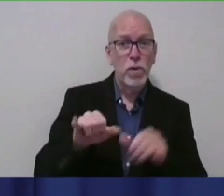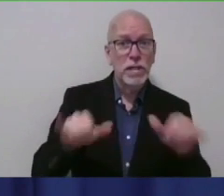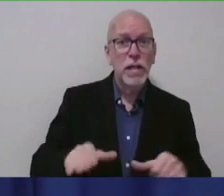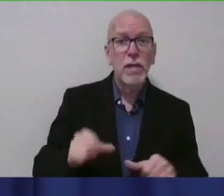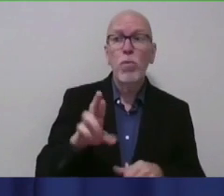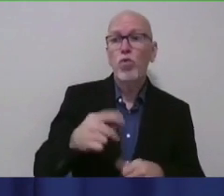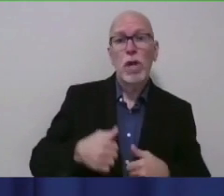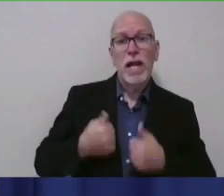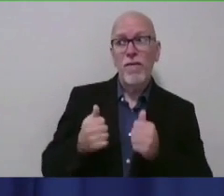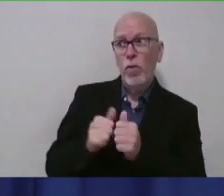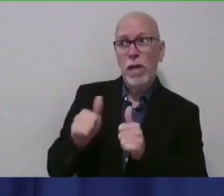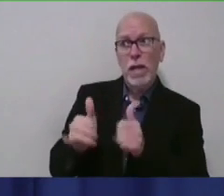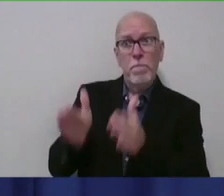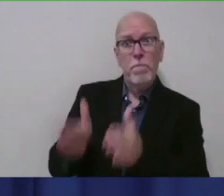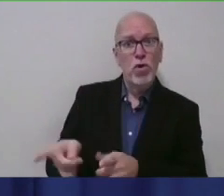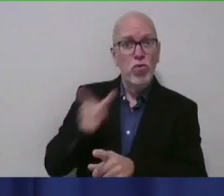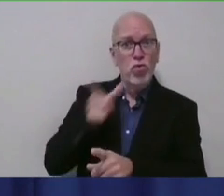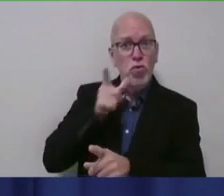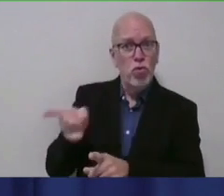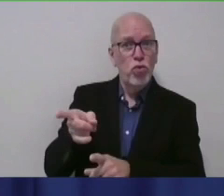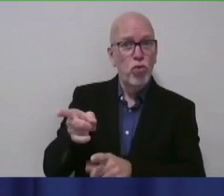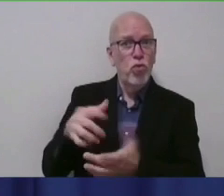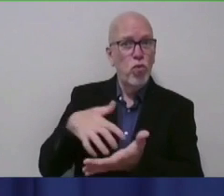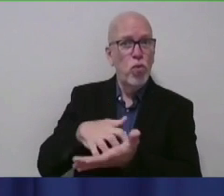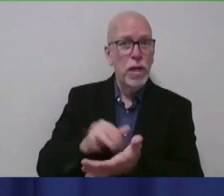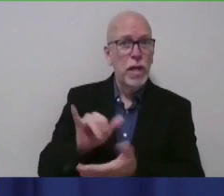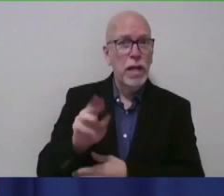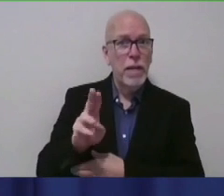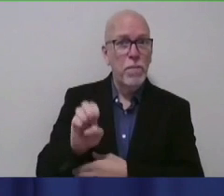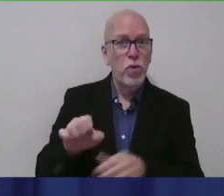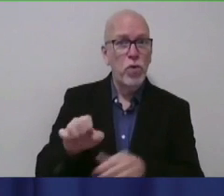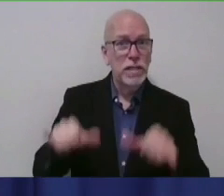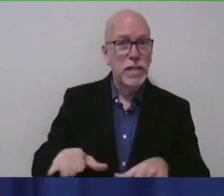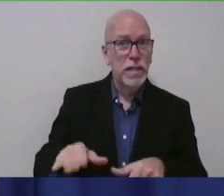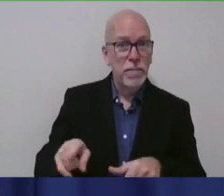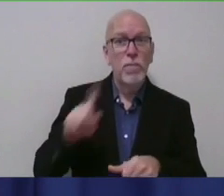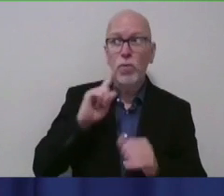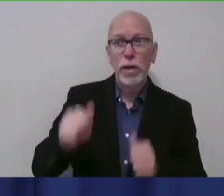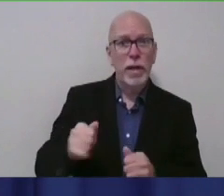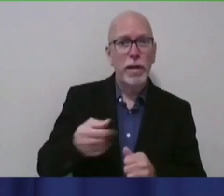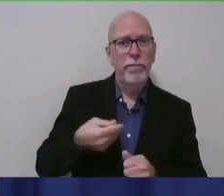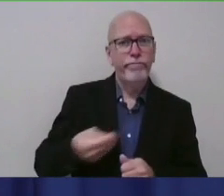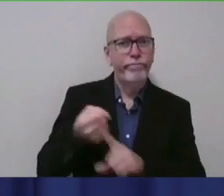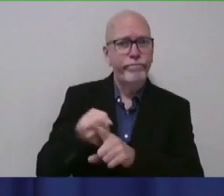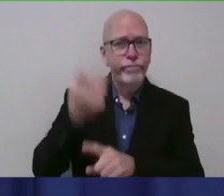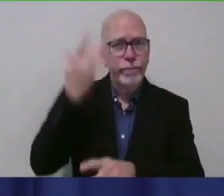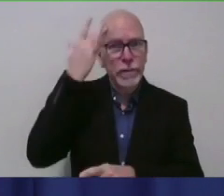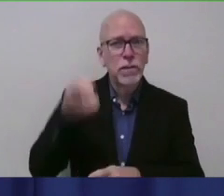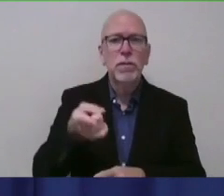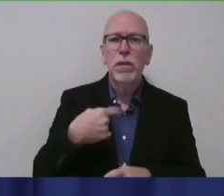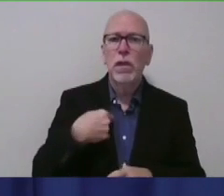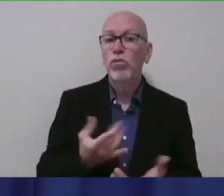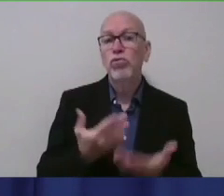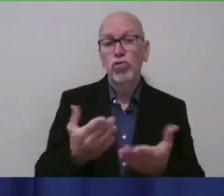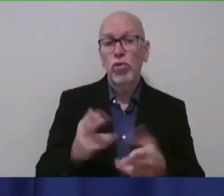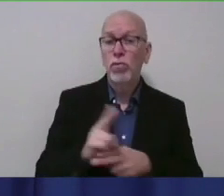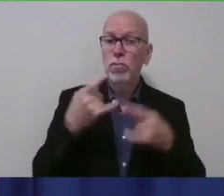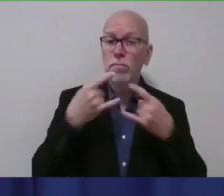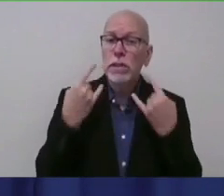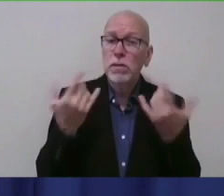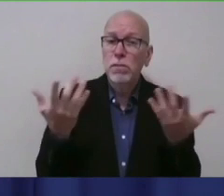someone who's immunocompromised and could asymptomatically take back an infection, you might want to consider masking under those circumstances.